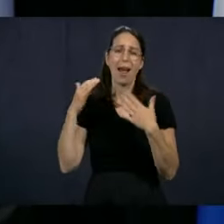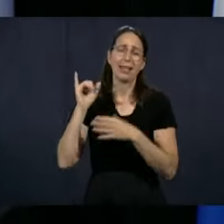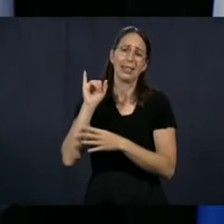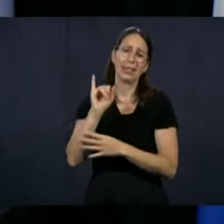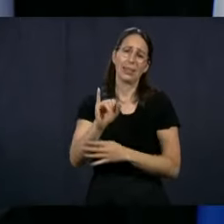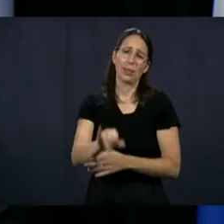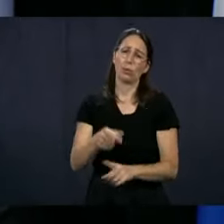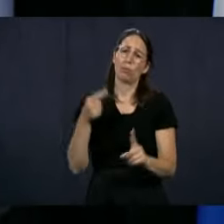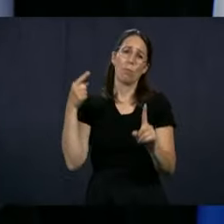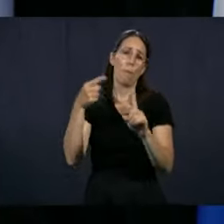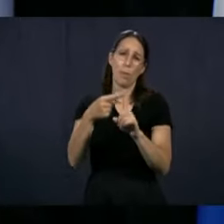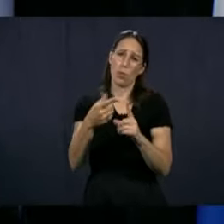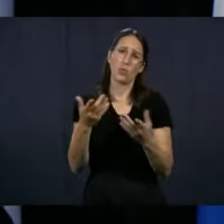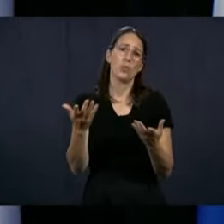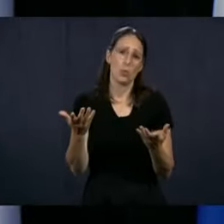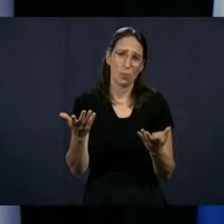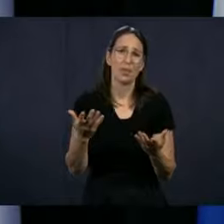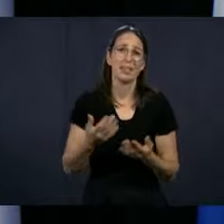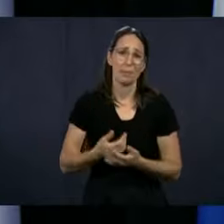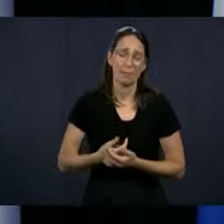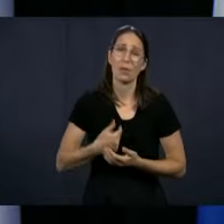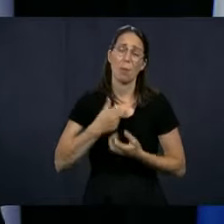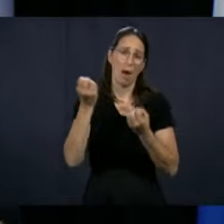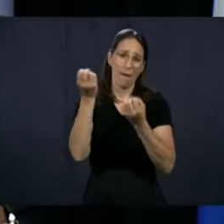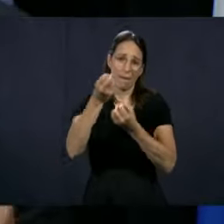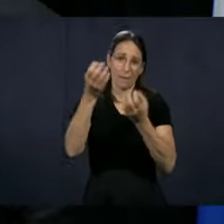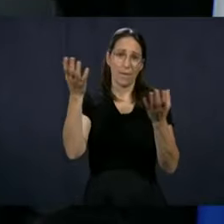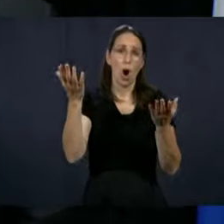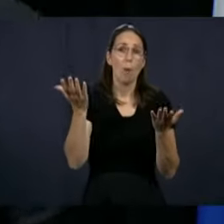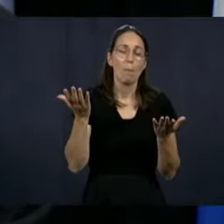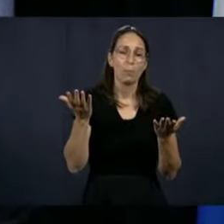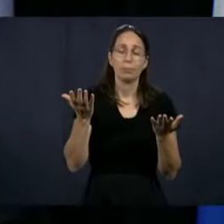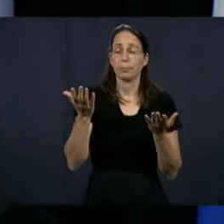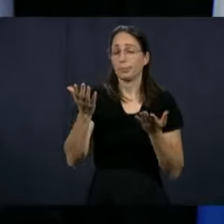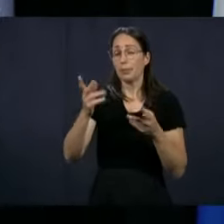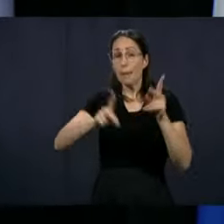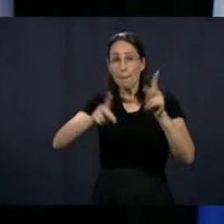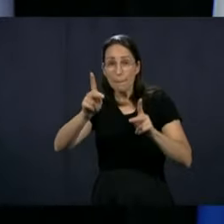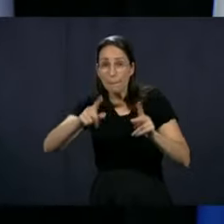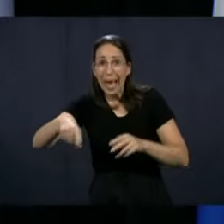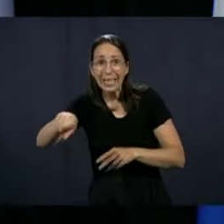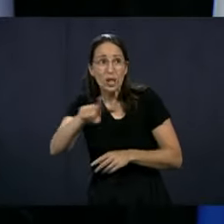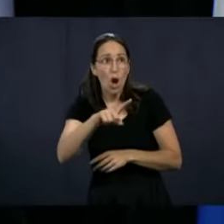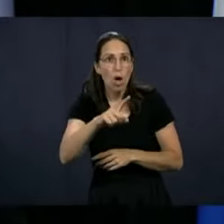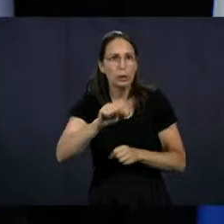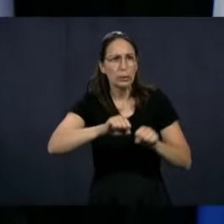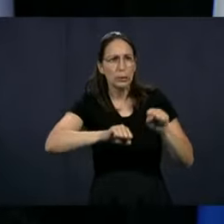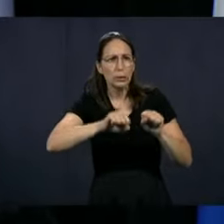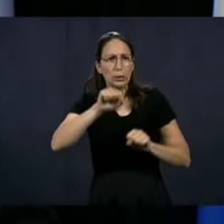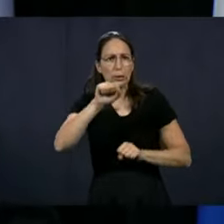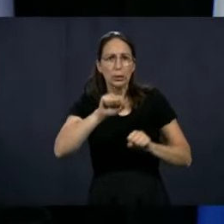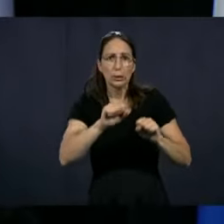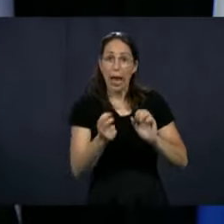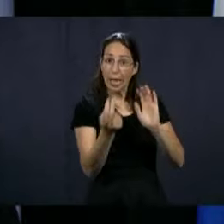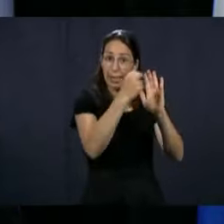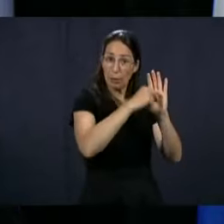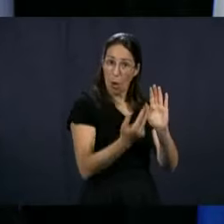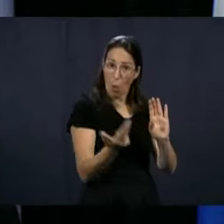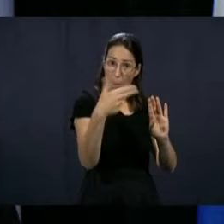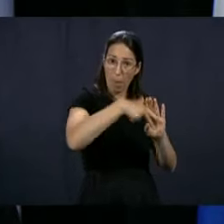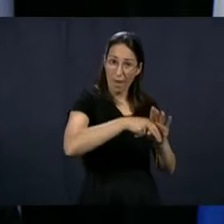to get some air. That should be our aim. So I just want to say, those that are hesitating